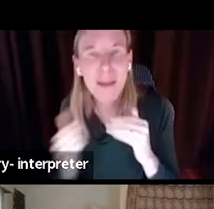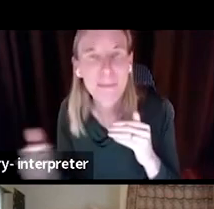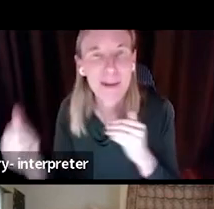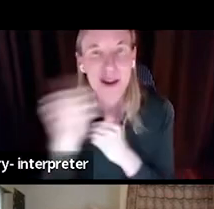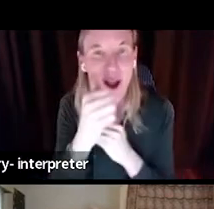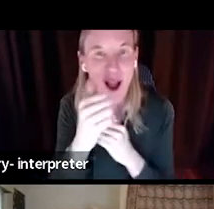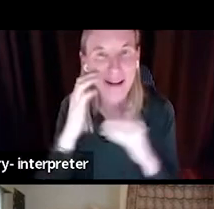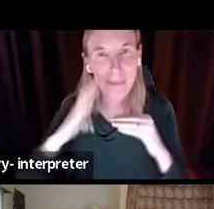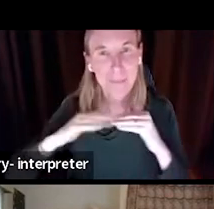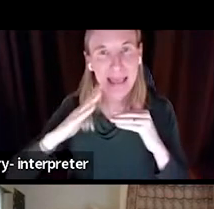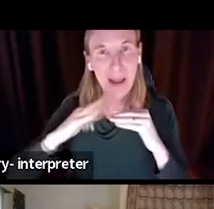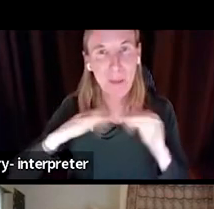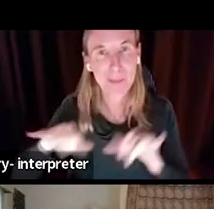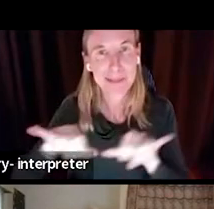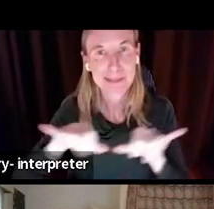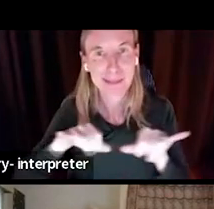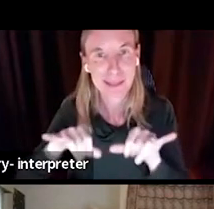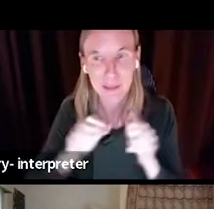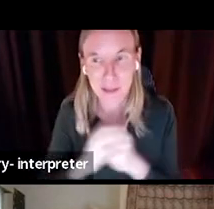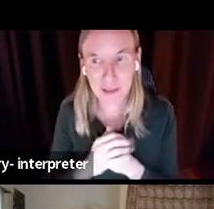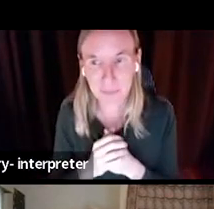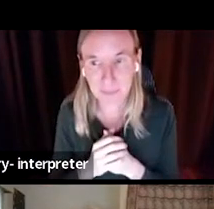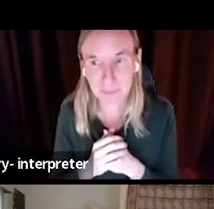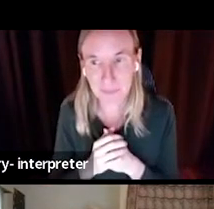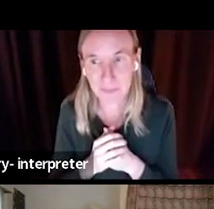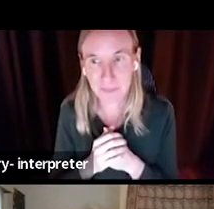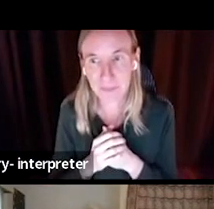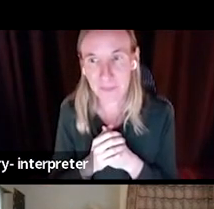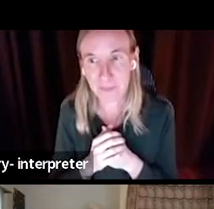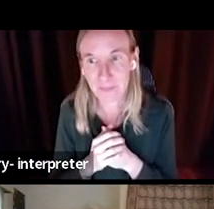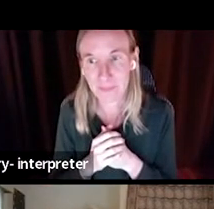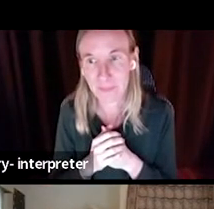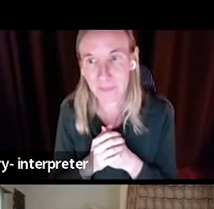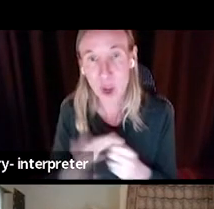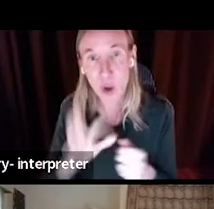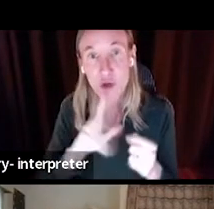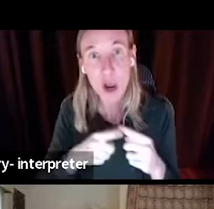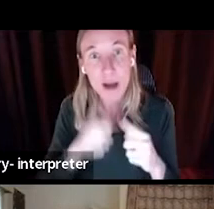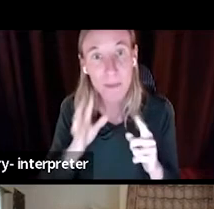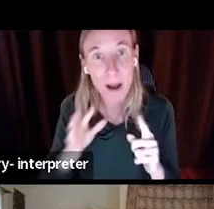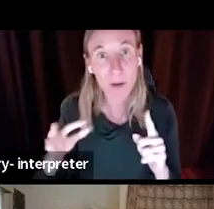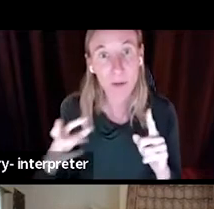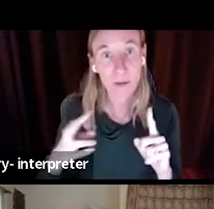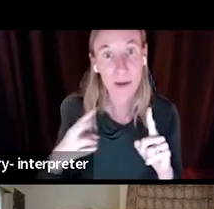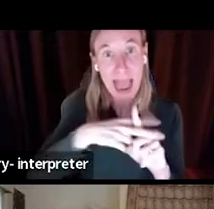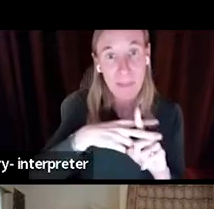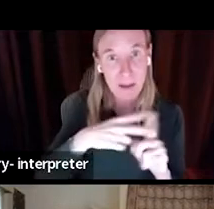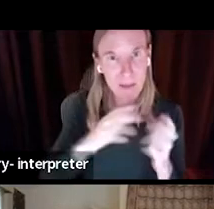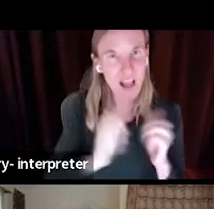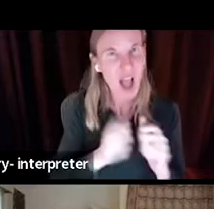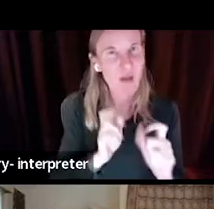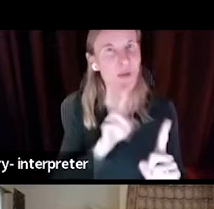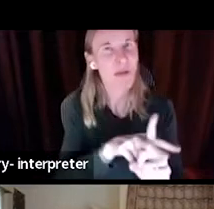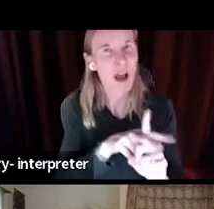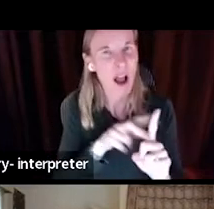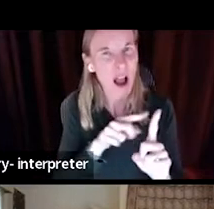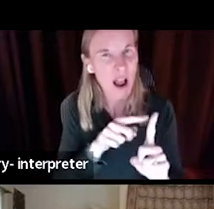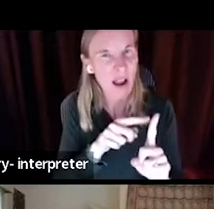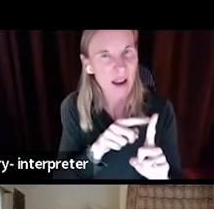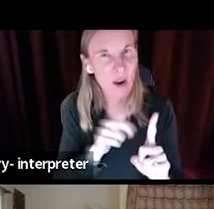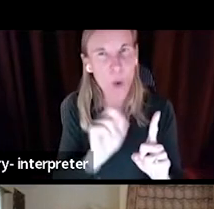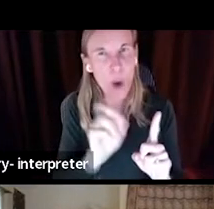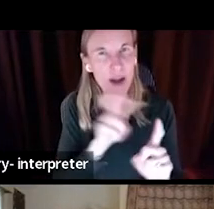So on this first point of applicability, the Racial Equity Office feels extremely strongly